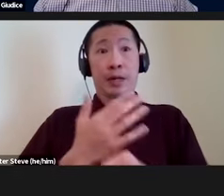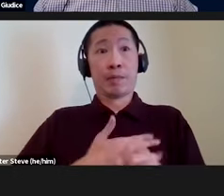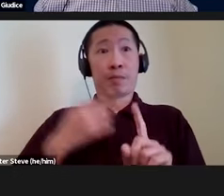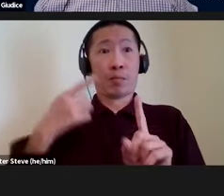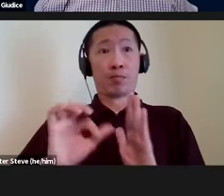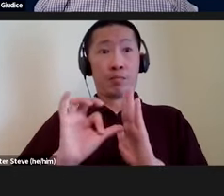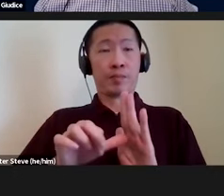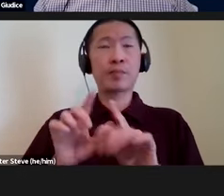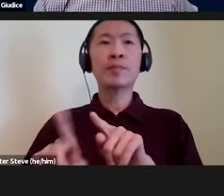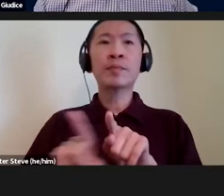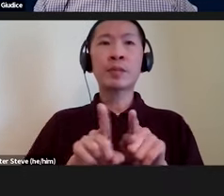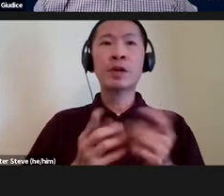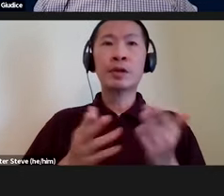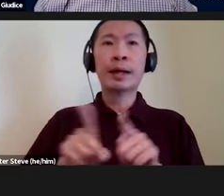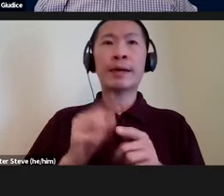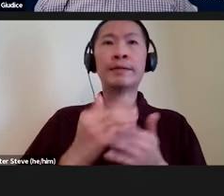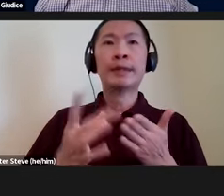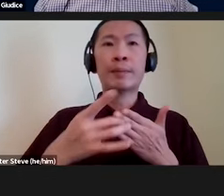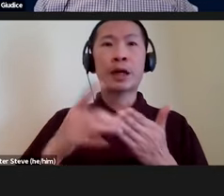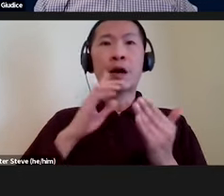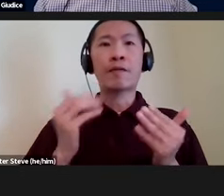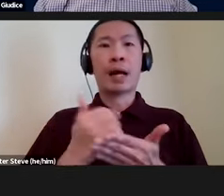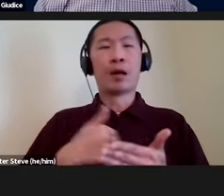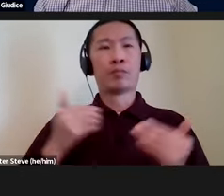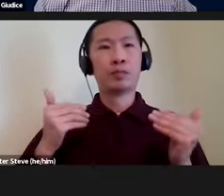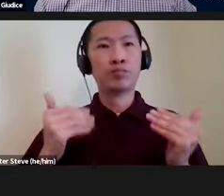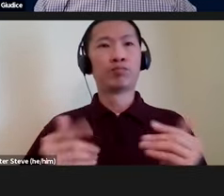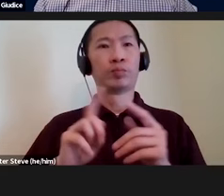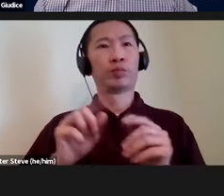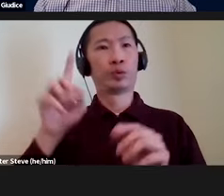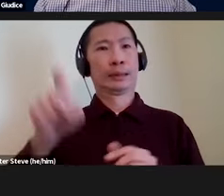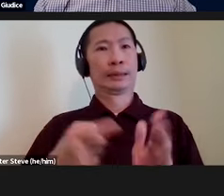but also serve as some guidance for moving us toward needed solutions.